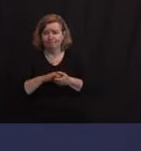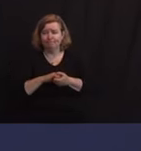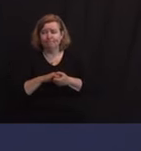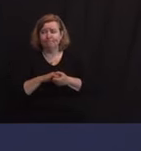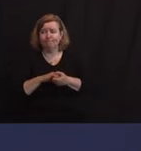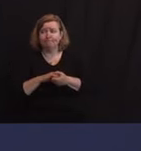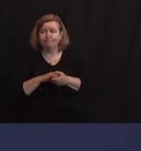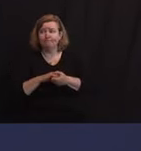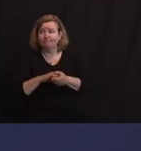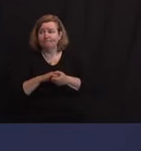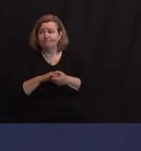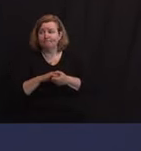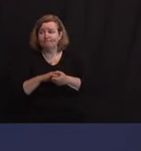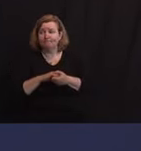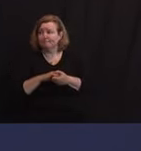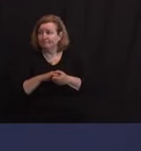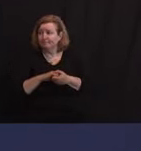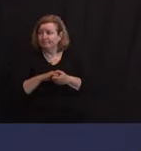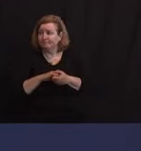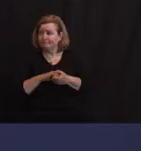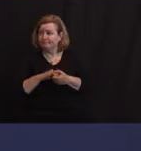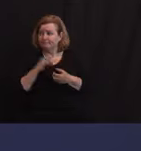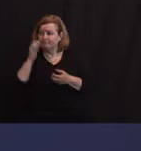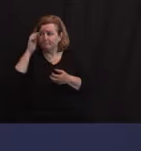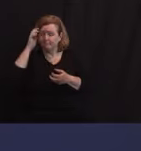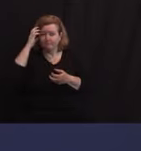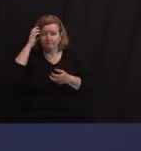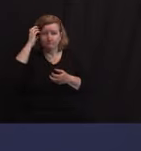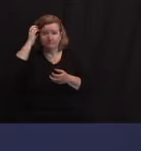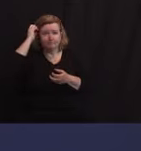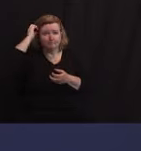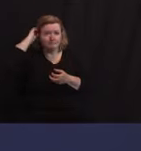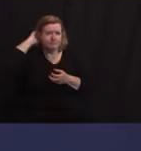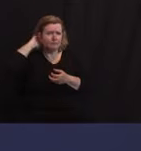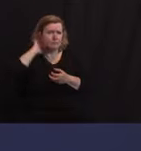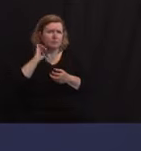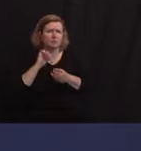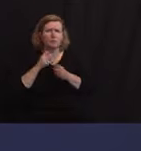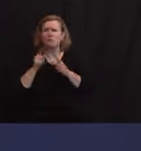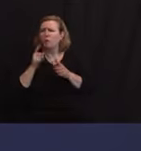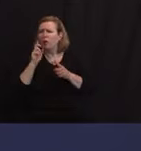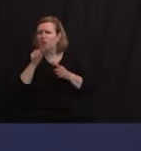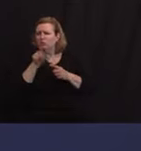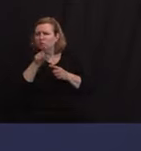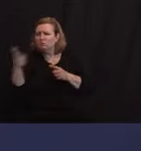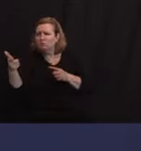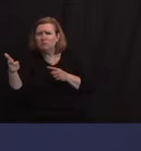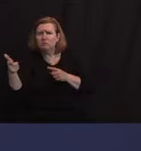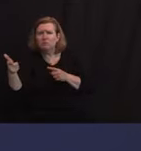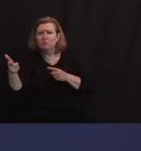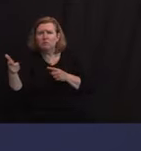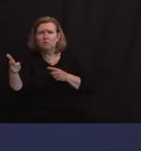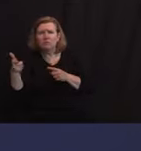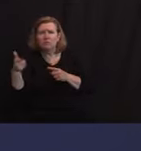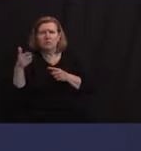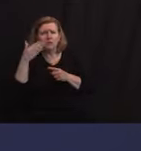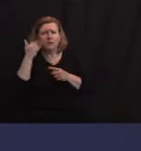Real quick, only because I'm being incredibly gracious today, we're going to give you that. And I appreciate it. I'm just wondering. And forget this moment ever.